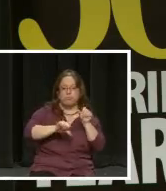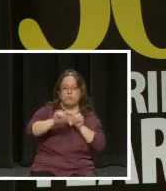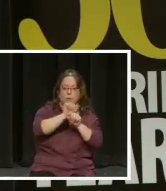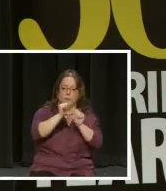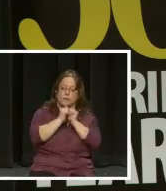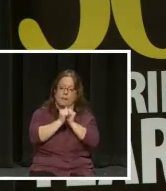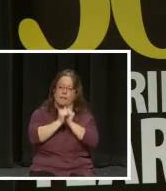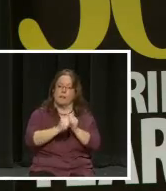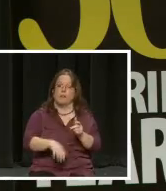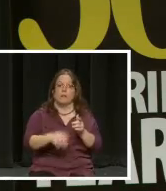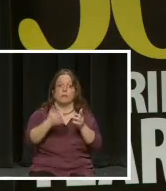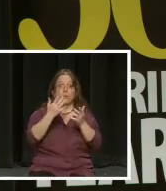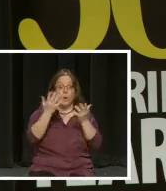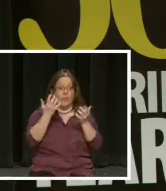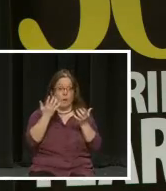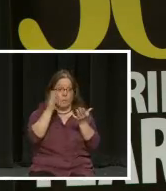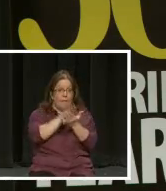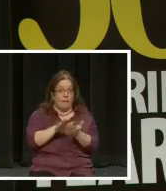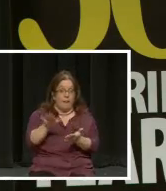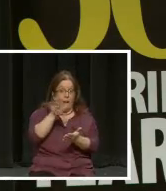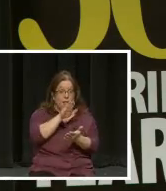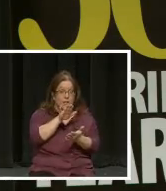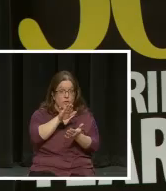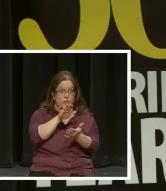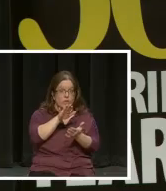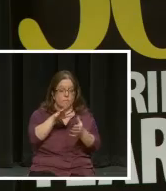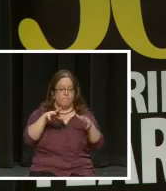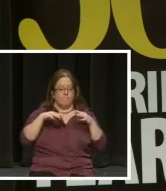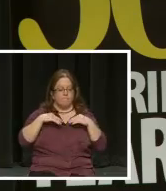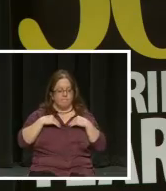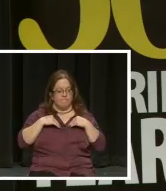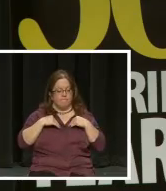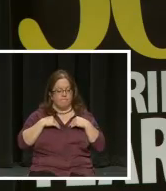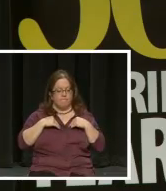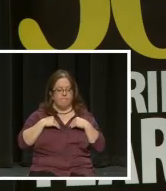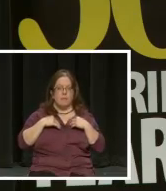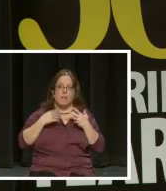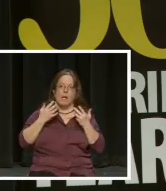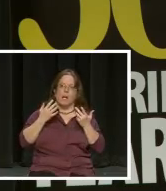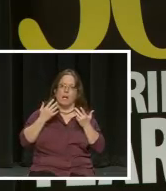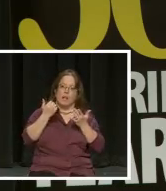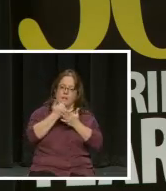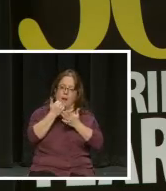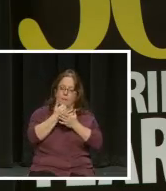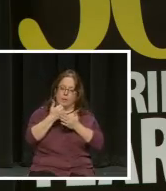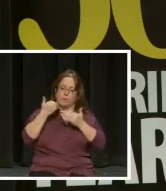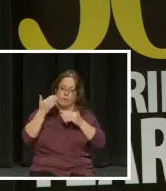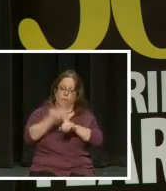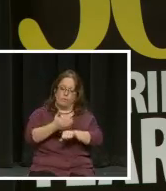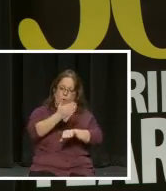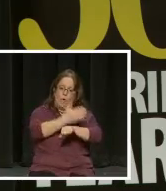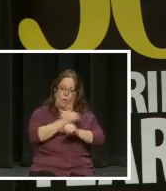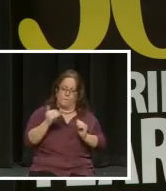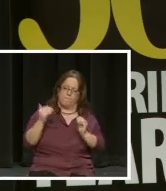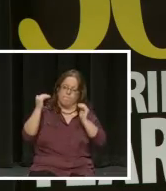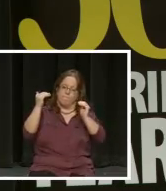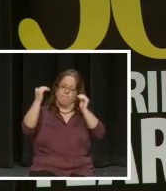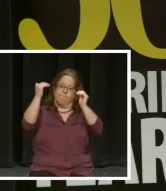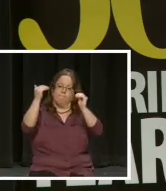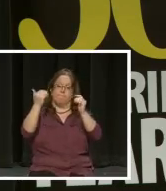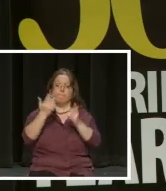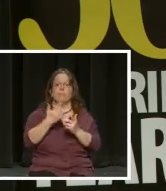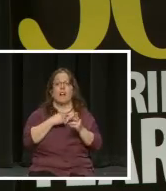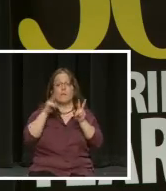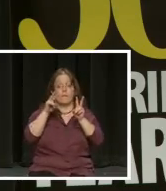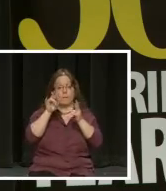and facilitate continued growth is something that I look forward to because of the foundation that you